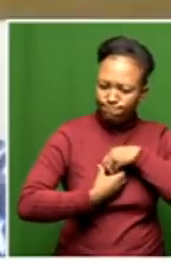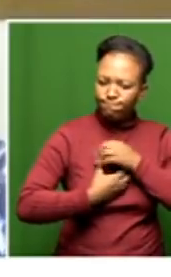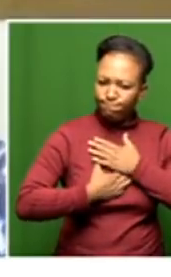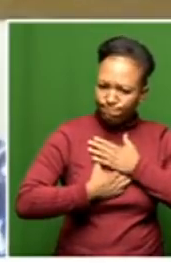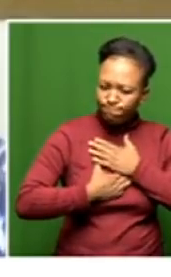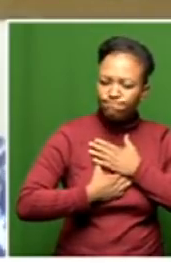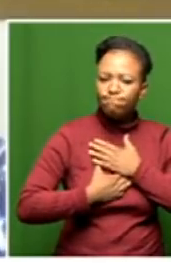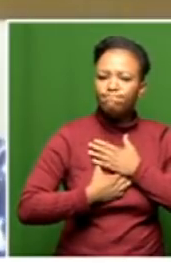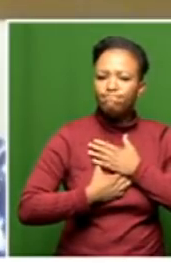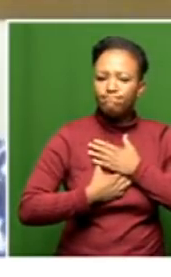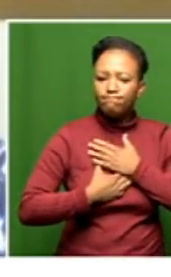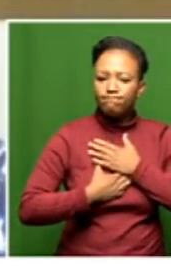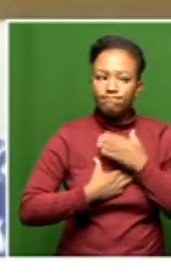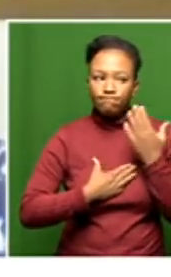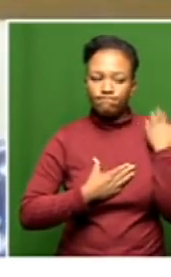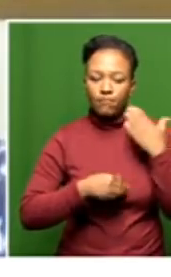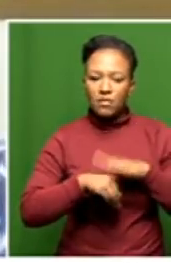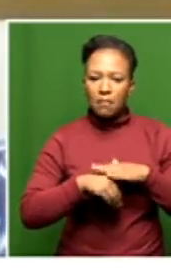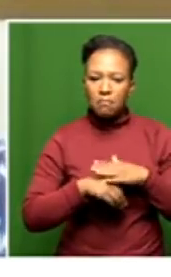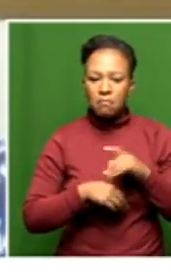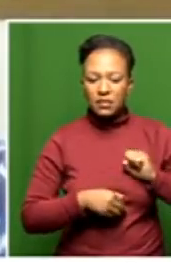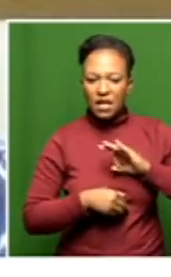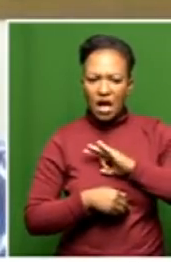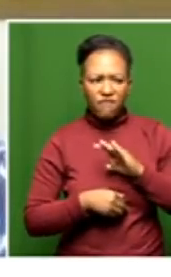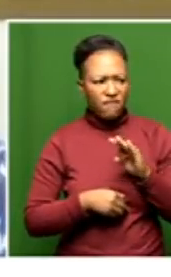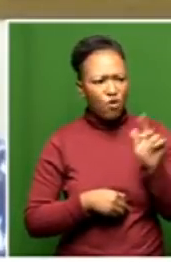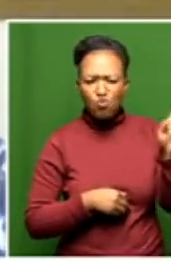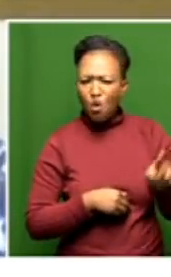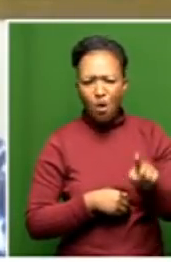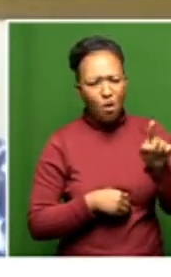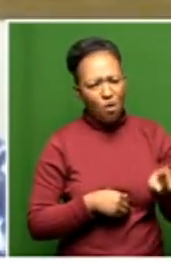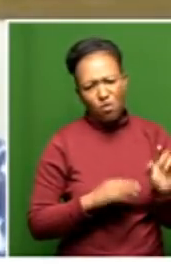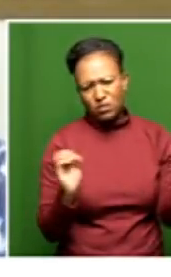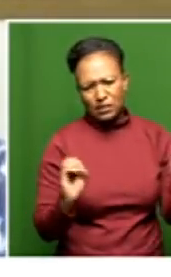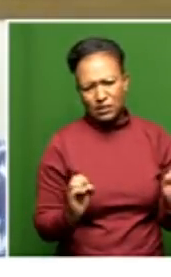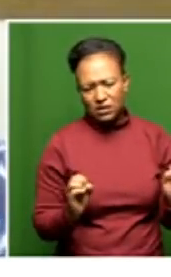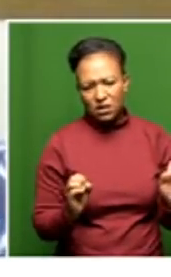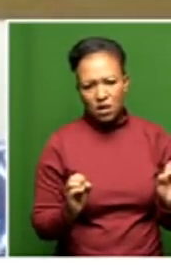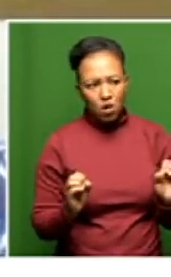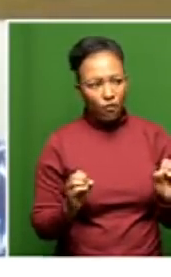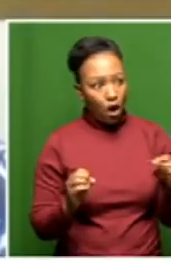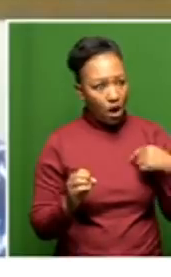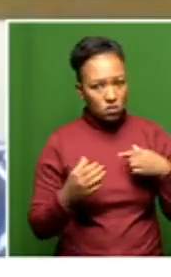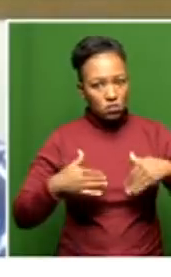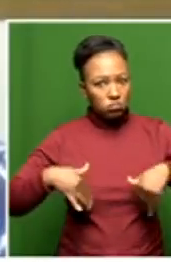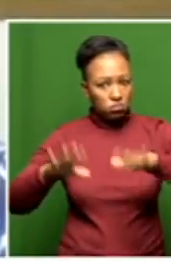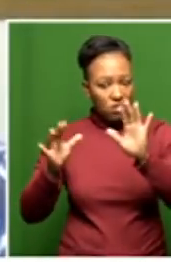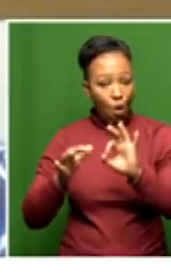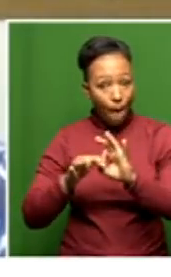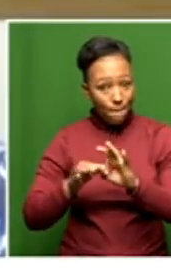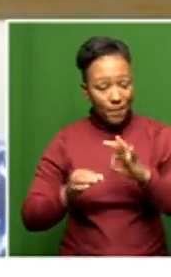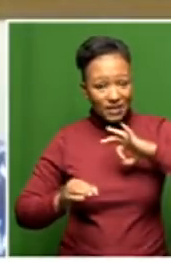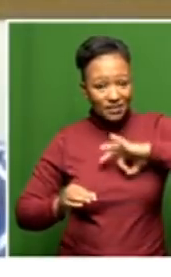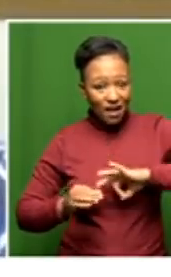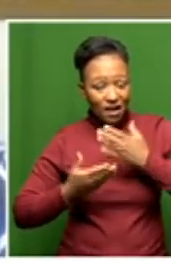otherwise orientated. at the time we thought the staff did nothing wrong. To send them home without salaries